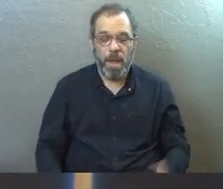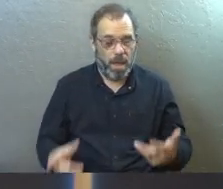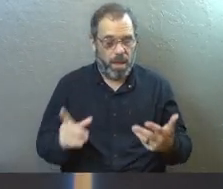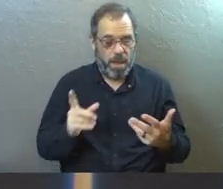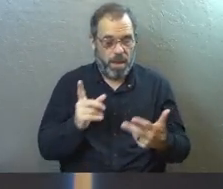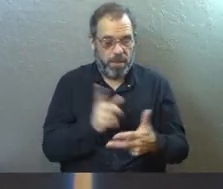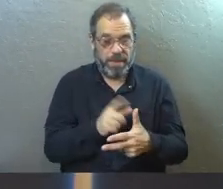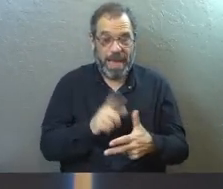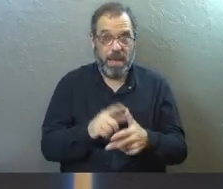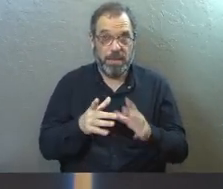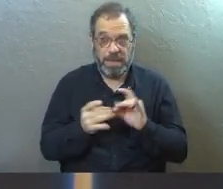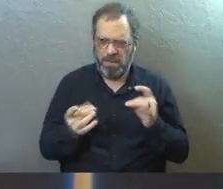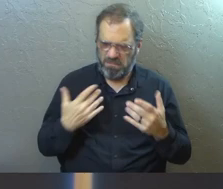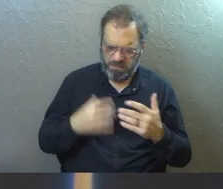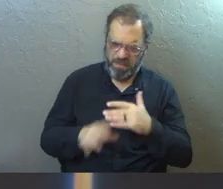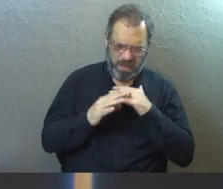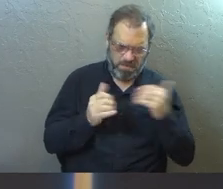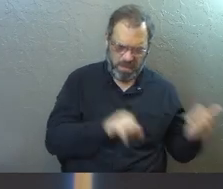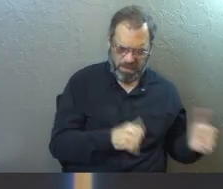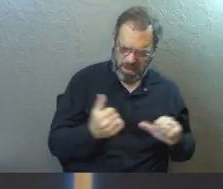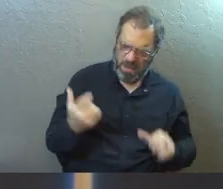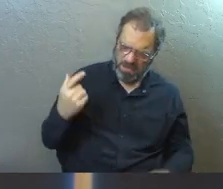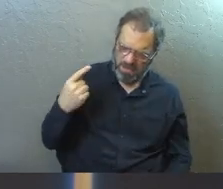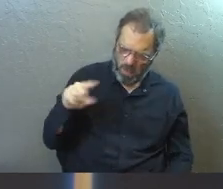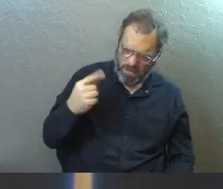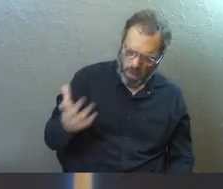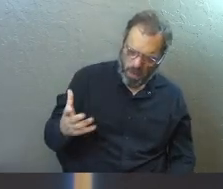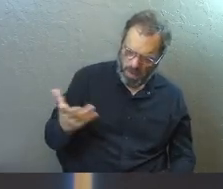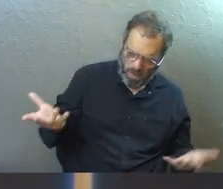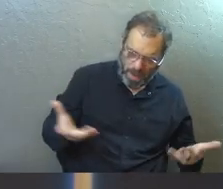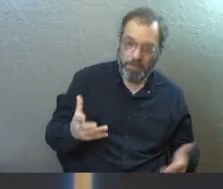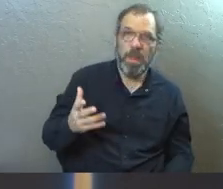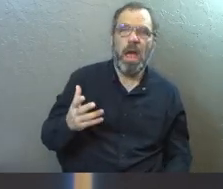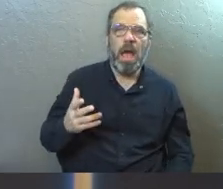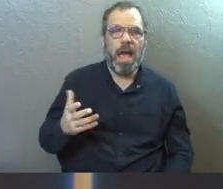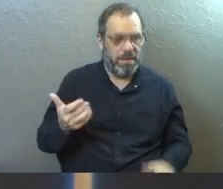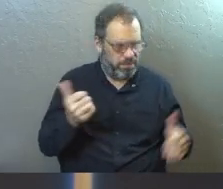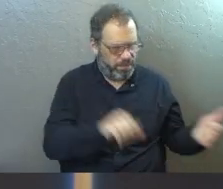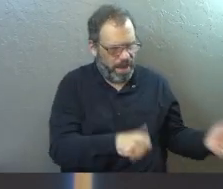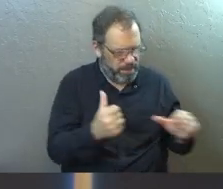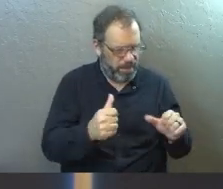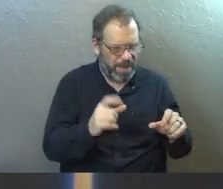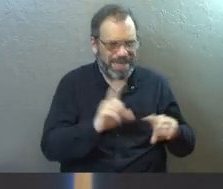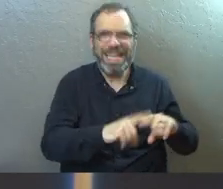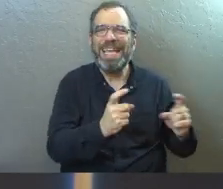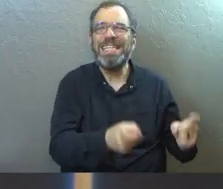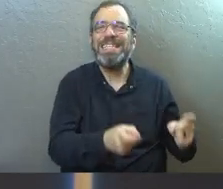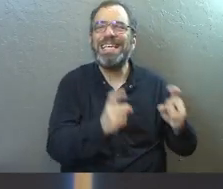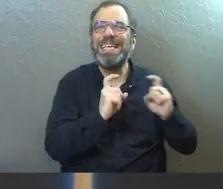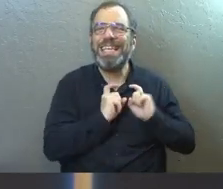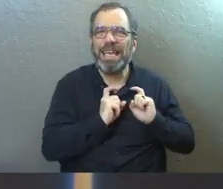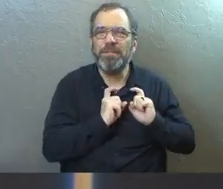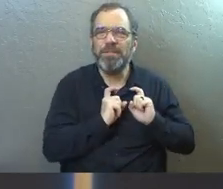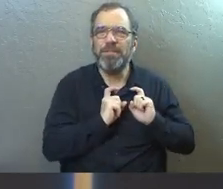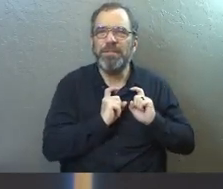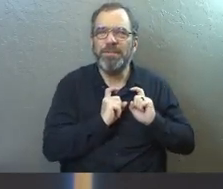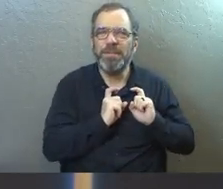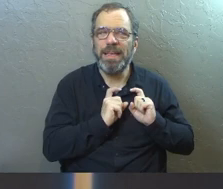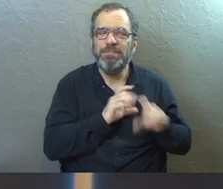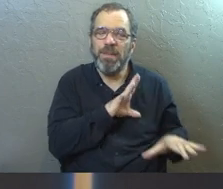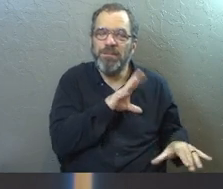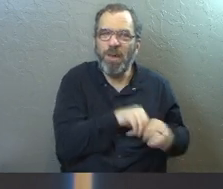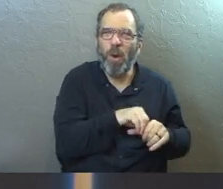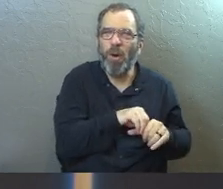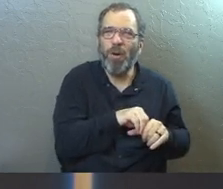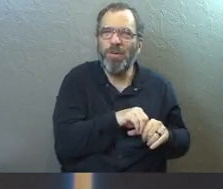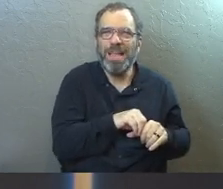other thing I love about his statement, what's preventing me from being baptized, is that he's looking at baptism like it's a gift. Like it's something that he gets to be a